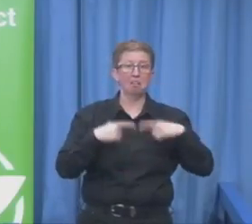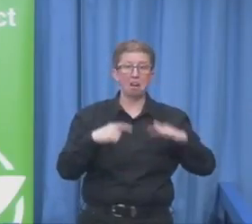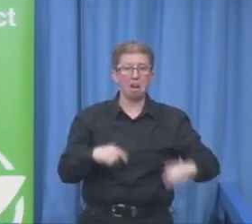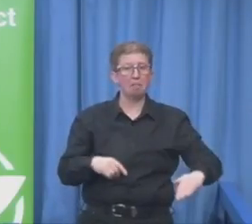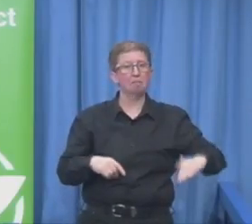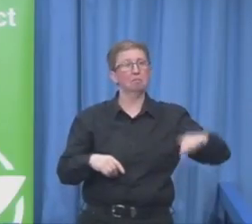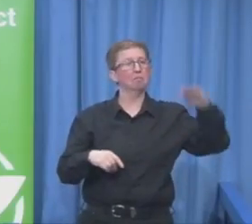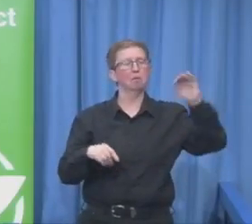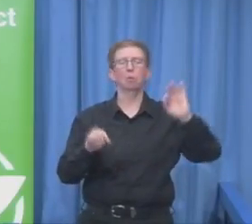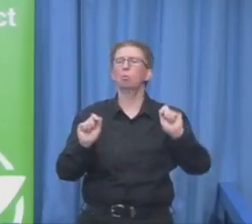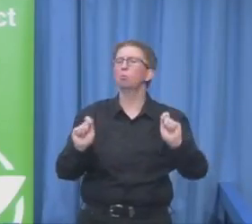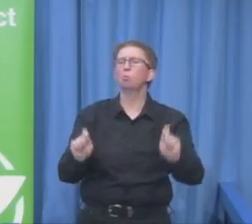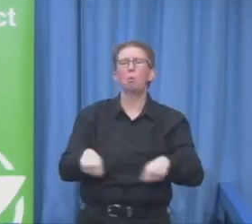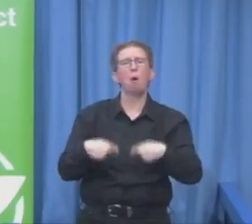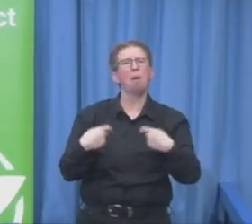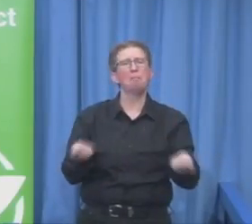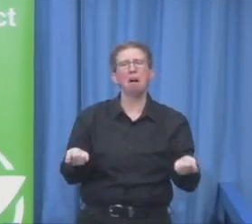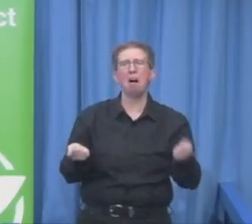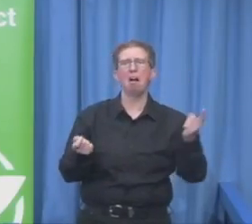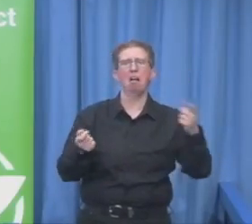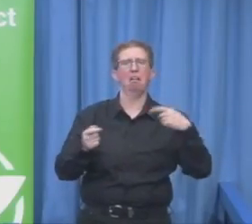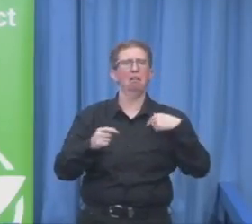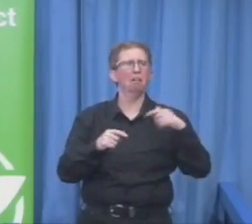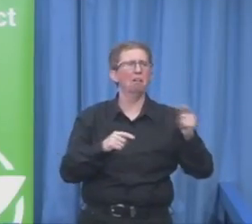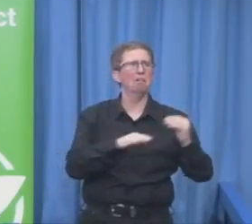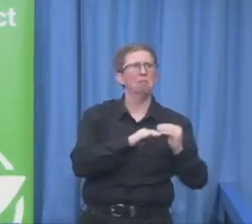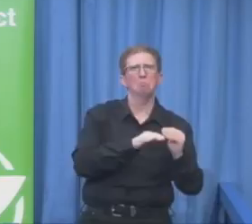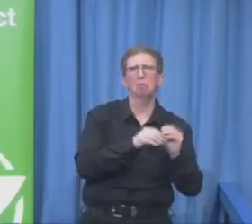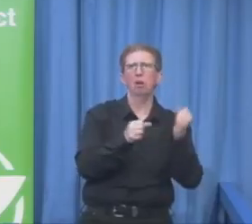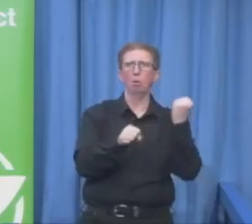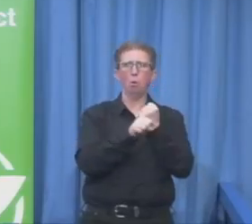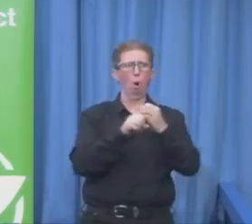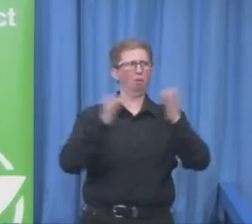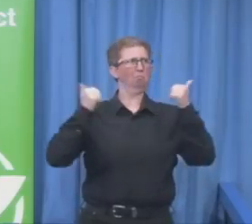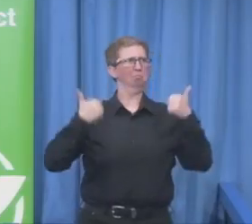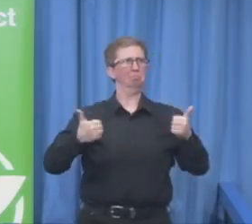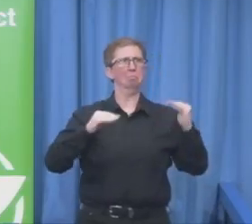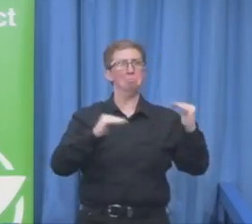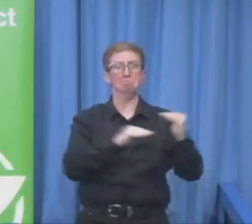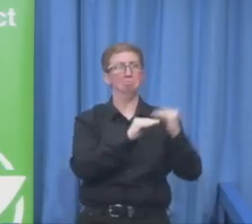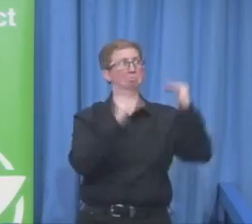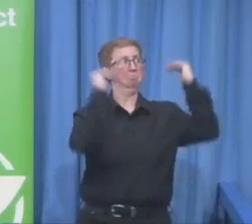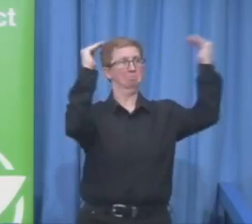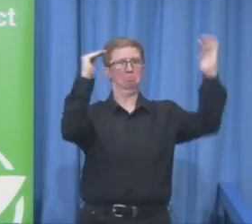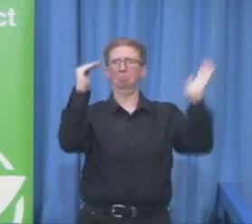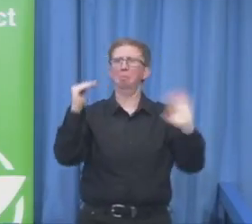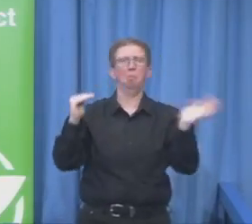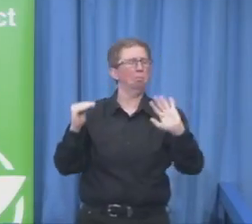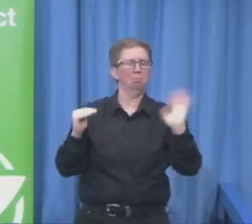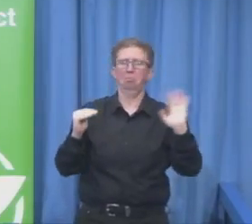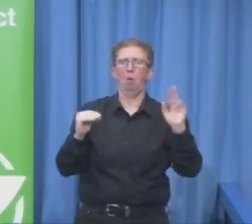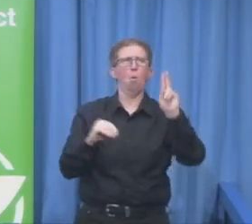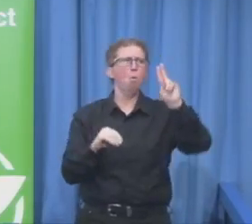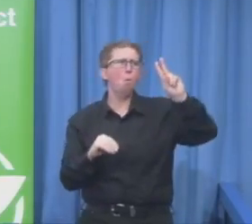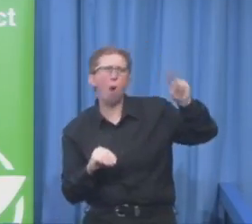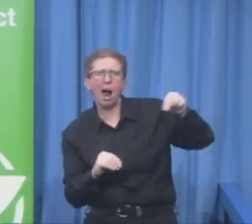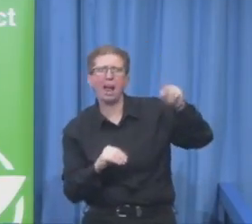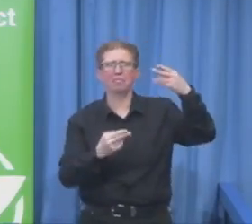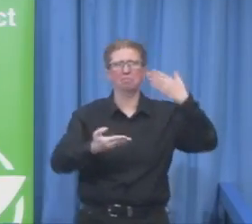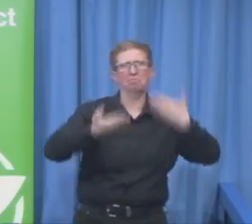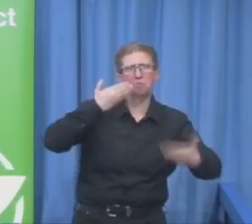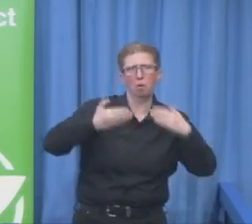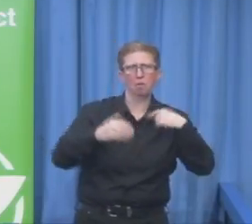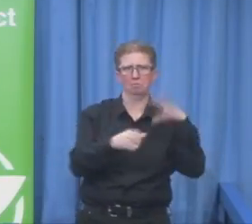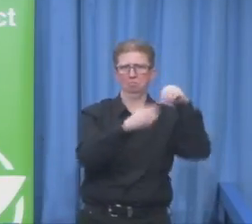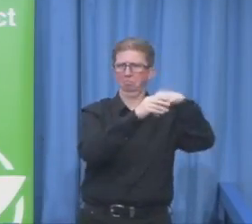participant of a couch session in an international conference. But my parents and teachers,